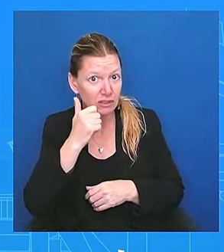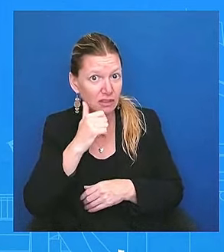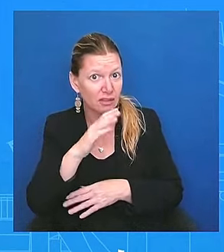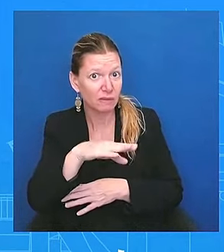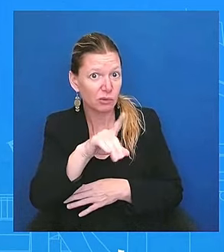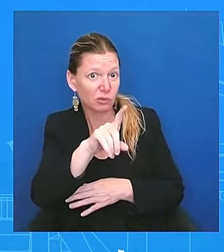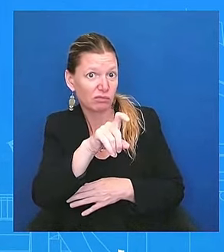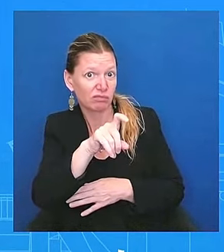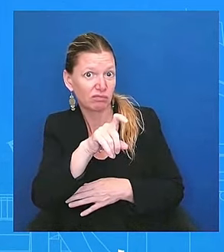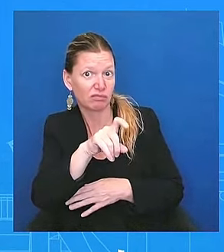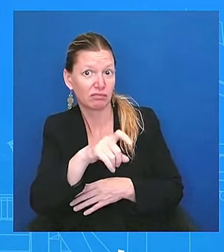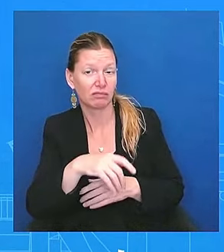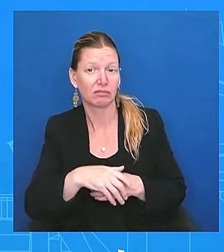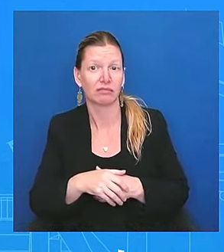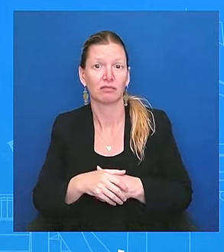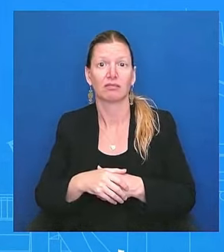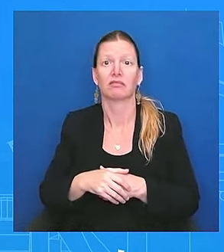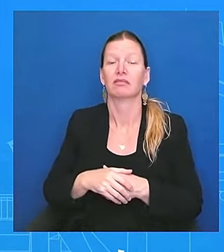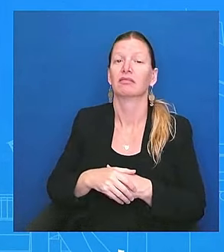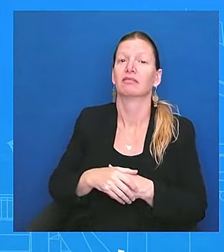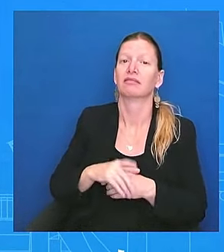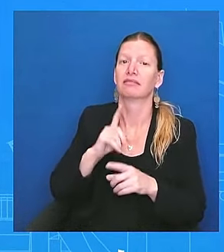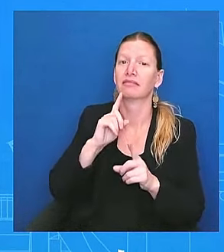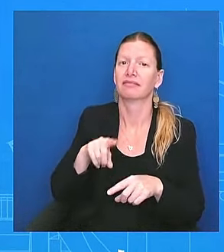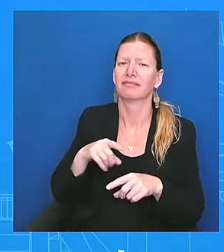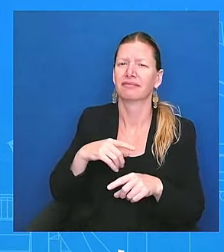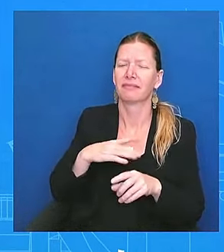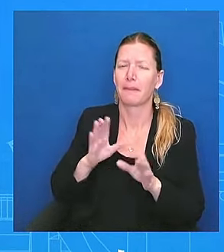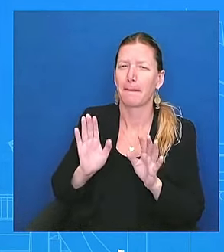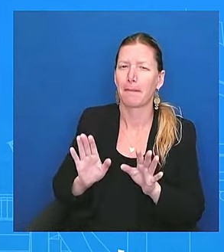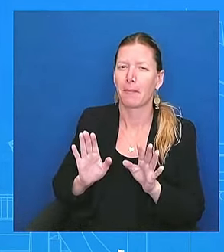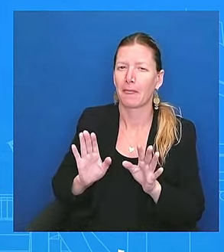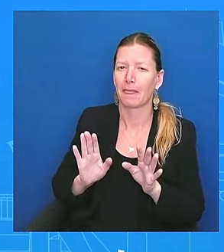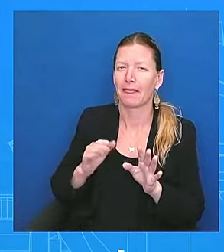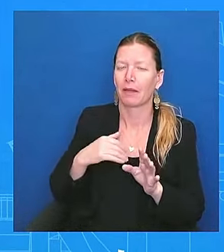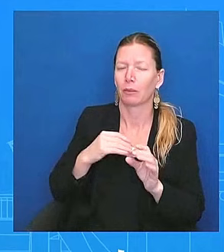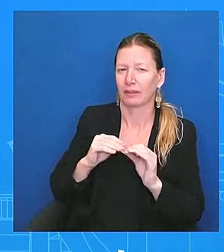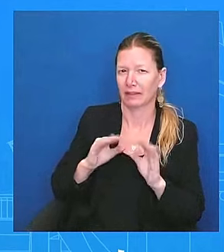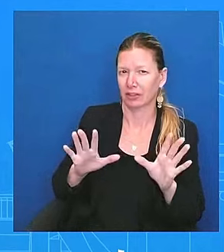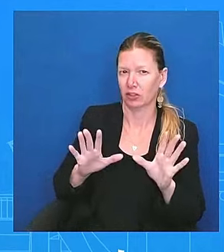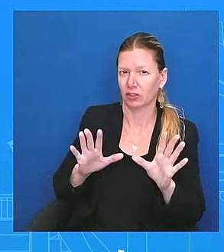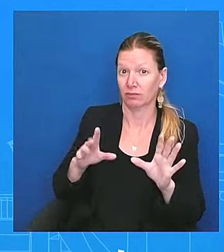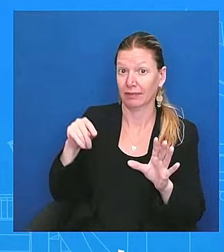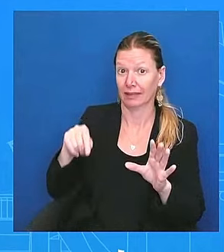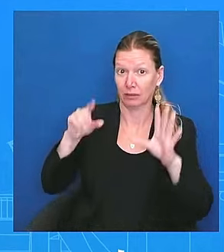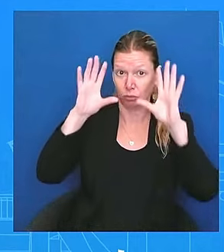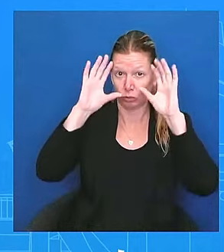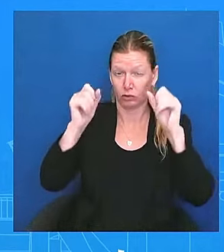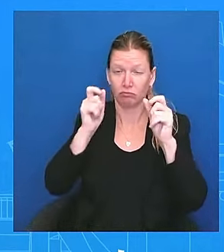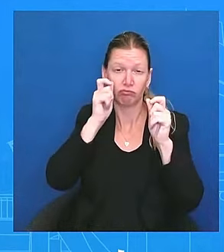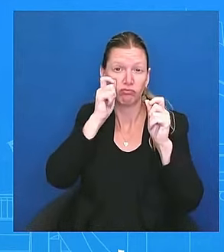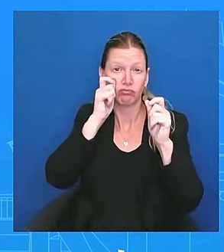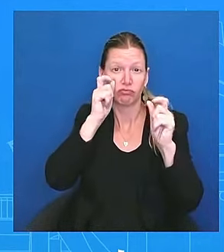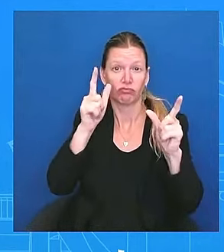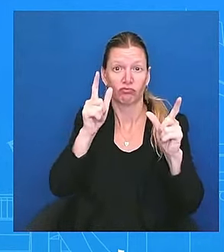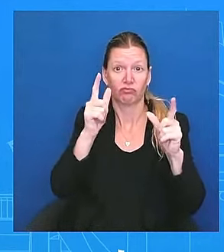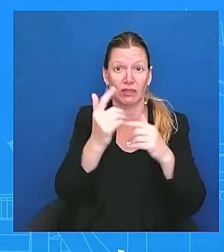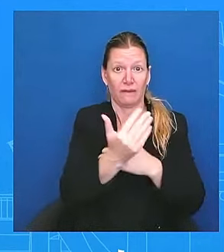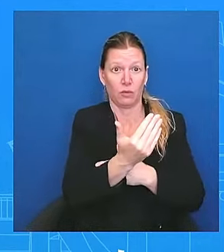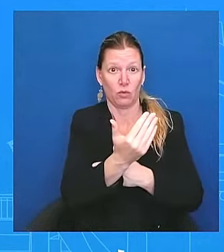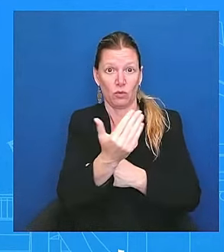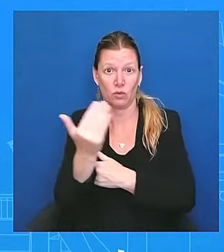This is a president that wakes up every morning and puts the American people first. That's what he does. He does that every